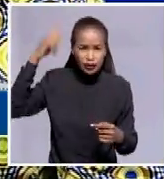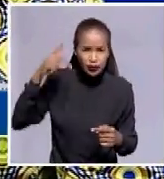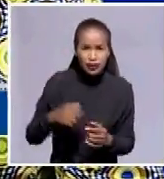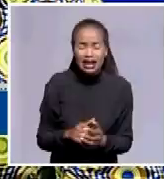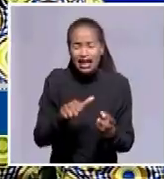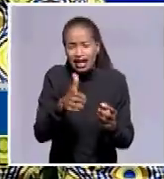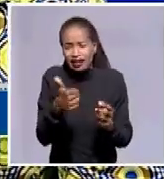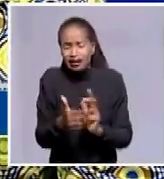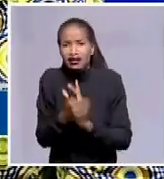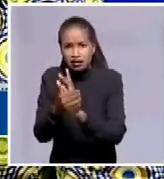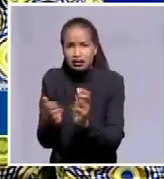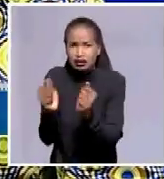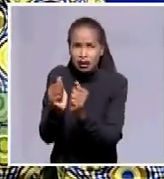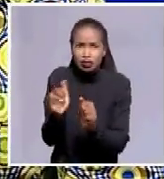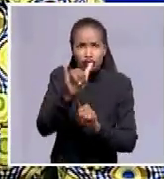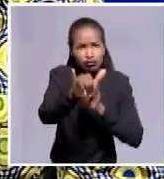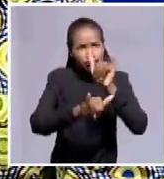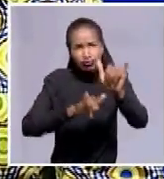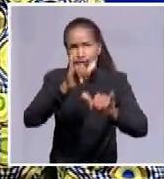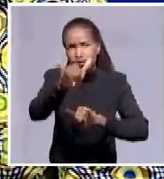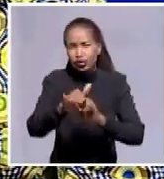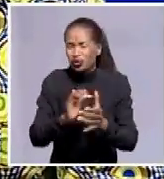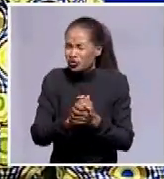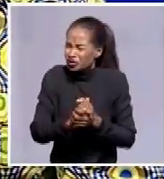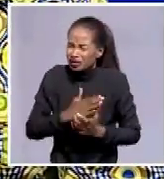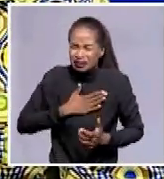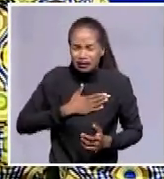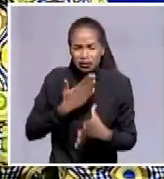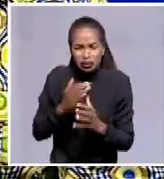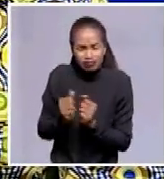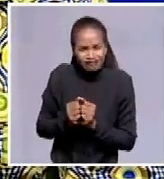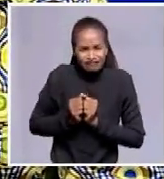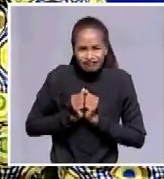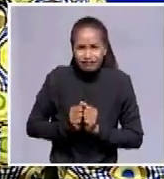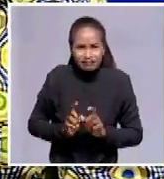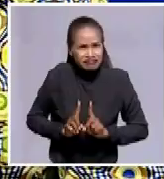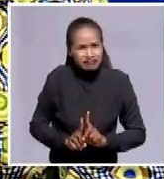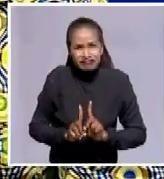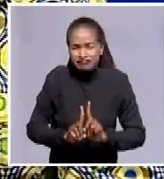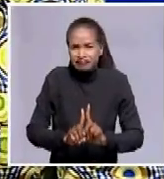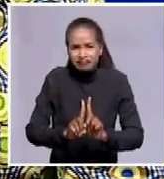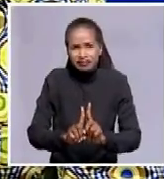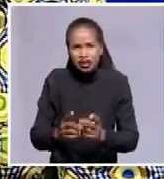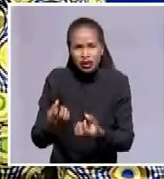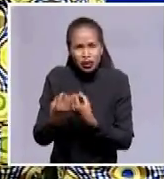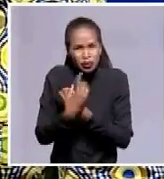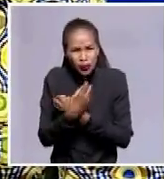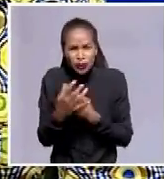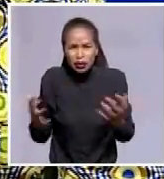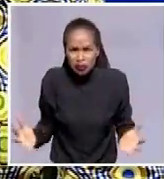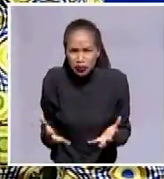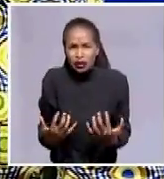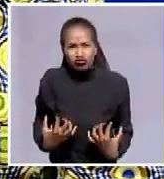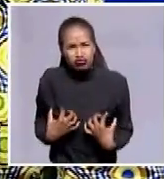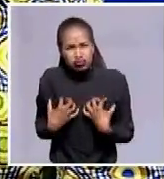leaders that are going to join him because we feel he's a colleague of ours, we have worked together. He has played a role, he has inspired many of us because